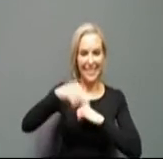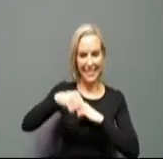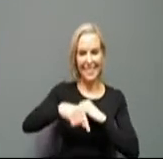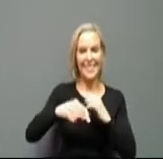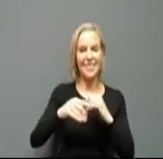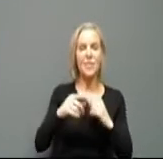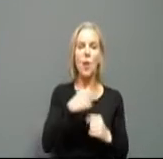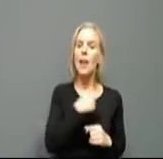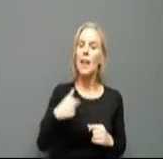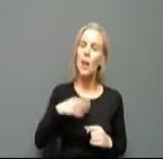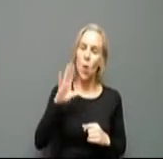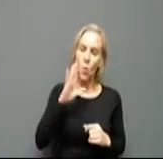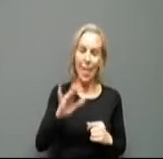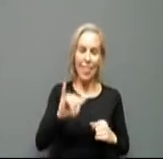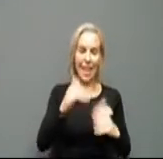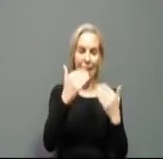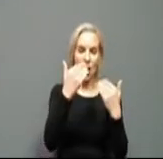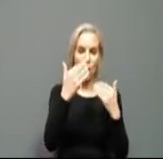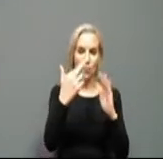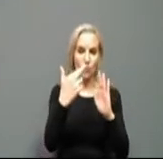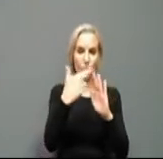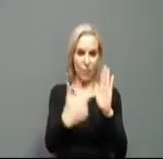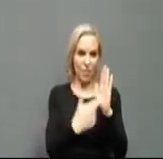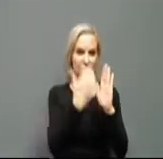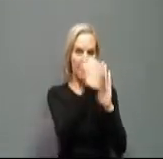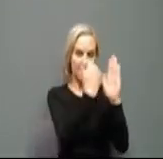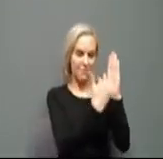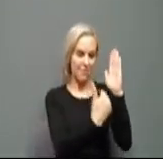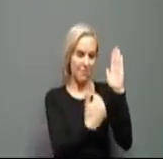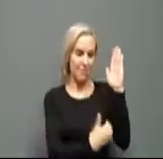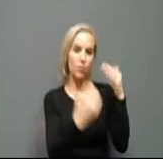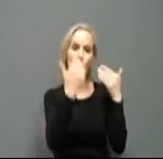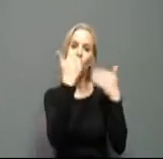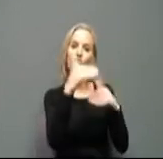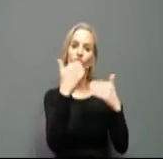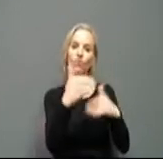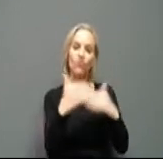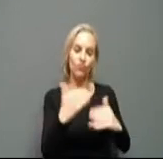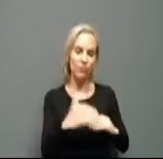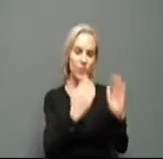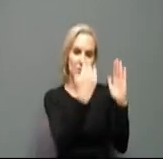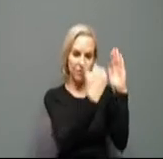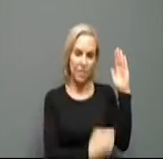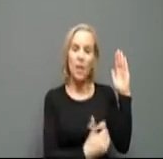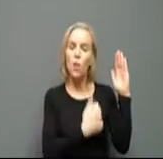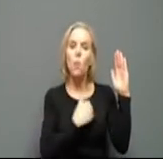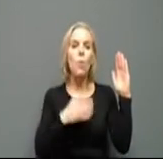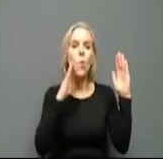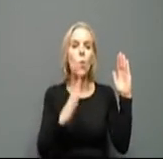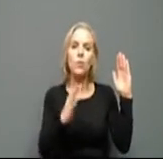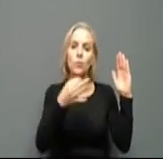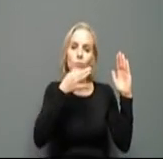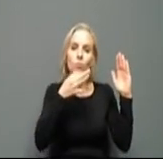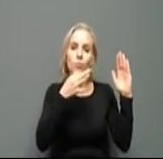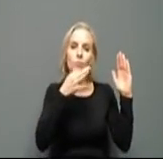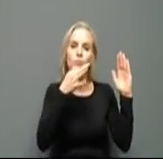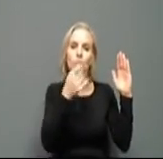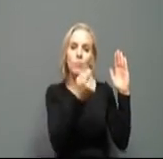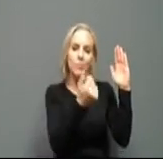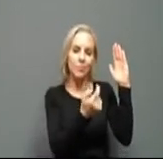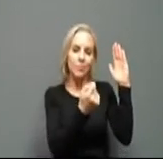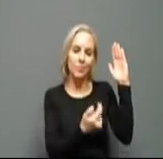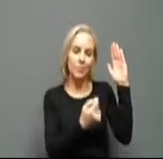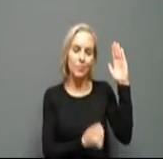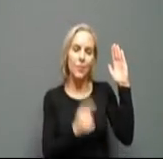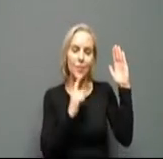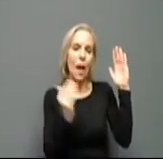easing restrictions as we move towards that goal. I know it hadn't gotten out there, but we've been saying it over and over and over. And